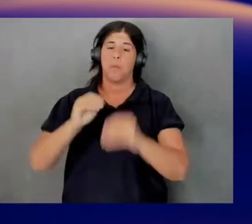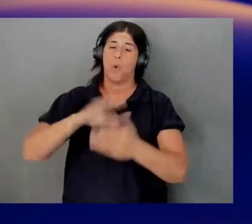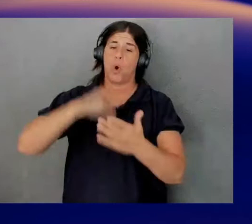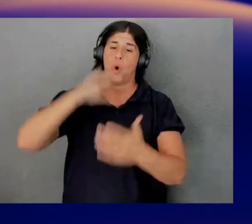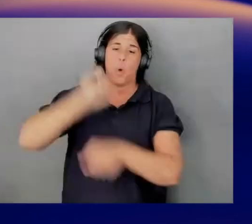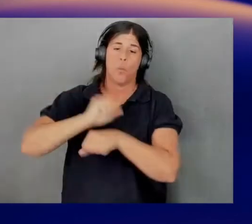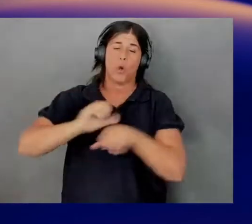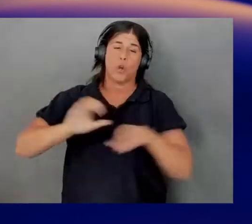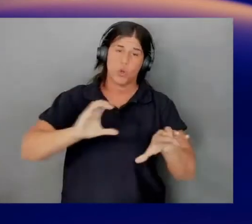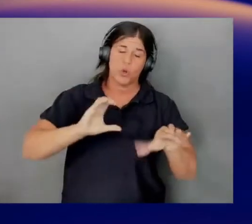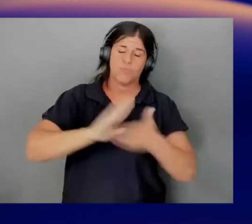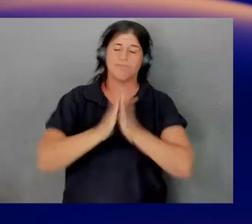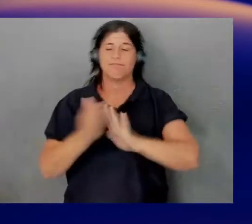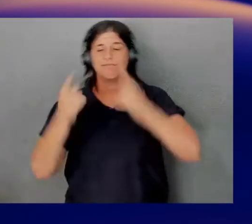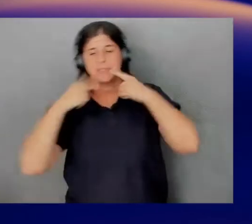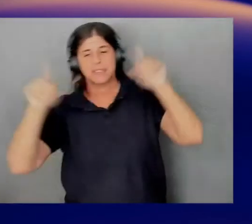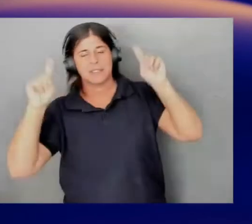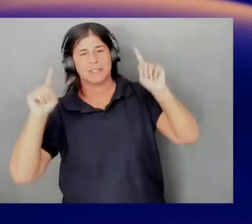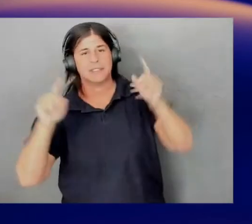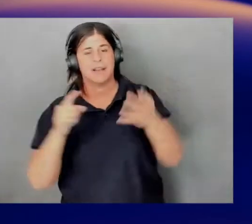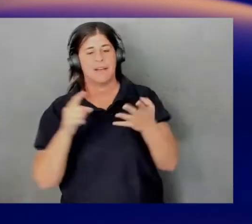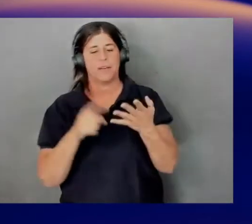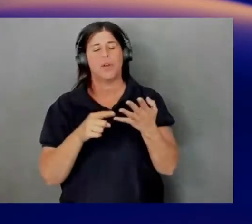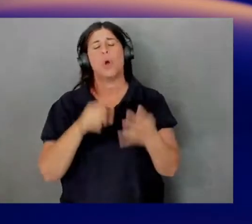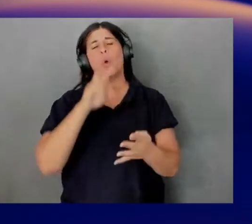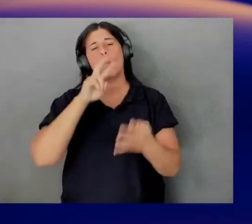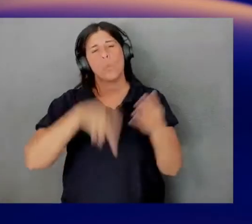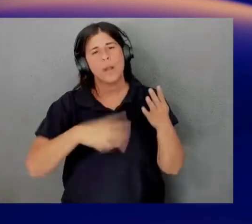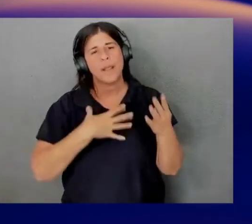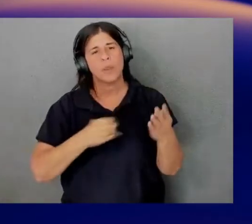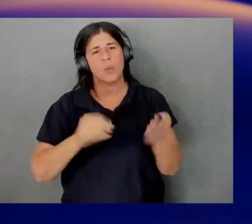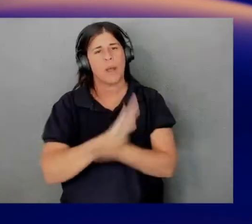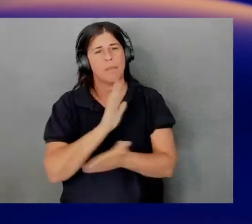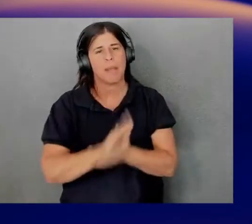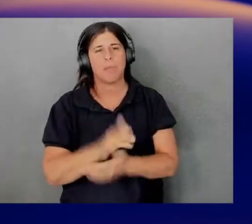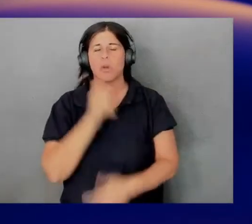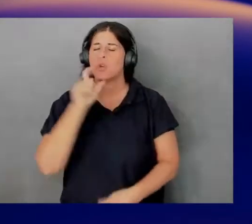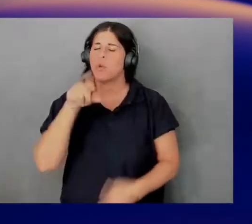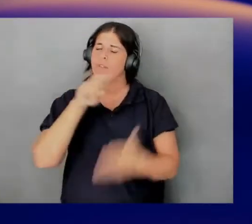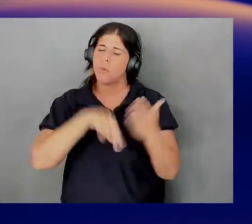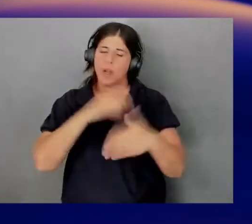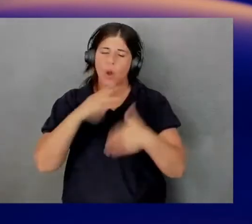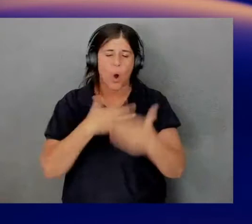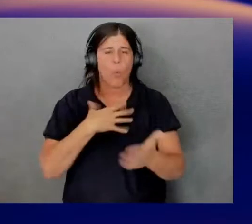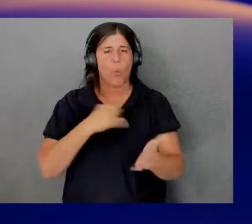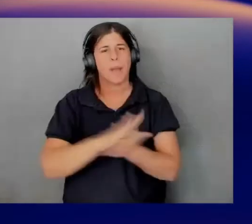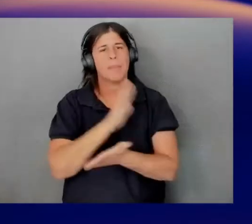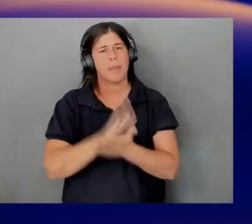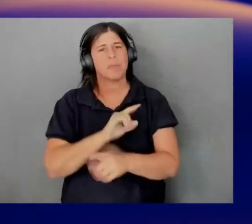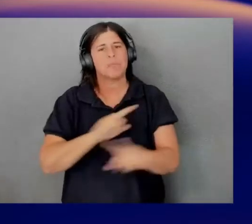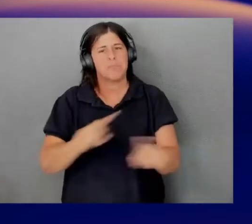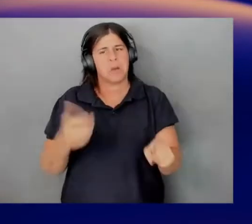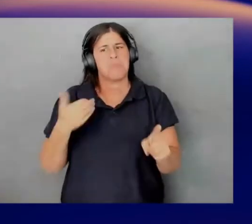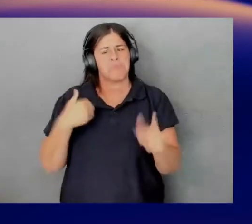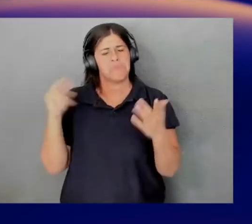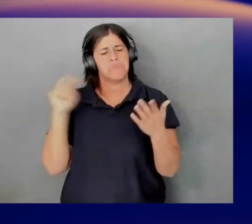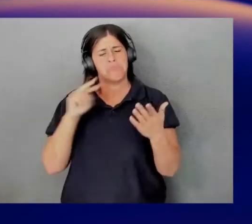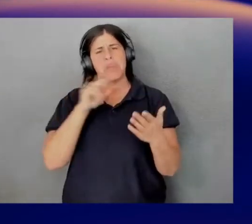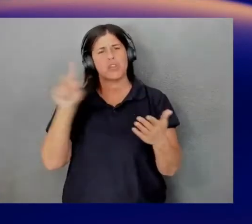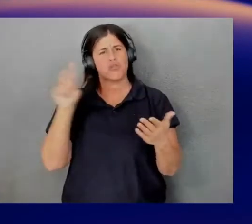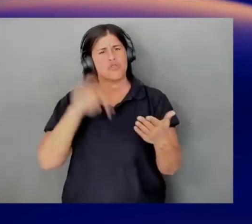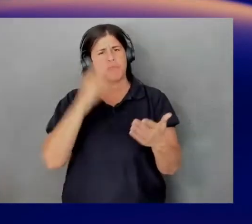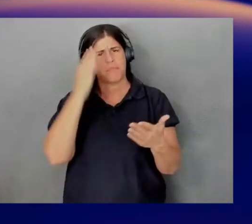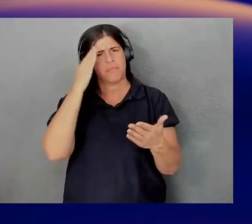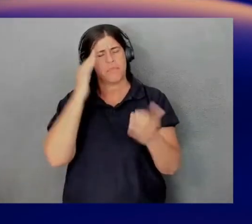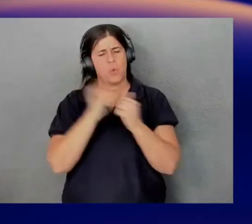it will be. And finally, read the white papers. You don't have to go through all the white papers, but definitely have a look at the white papers so that you